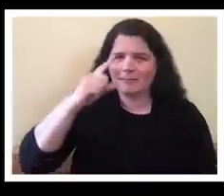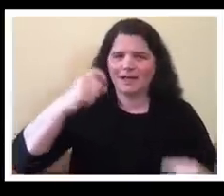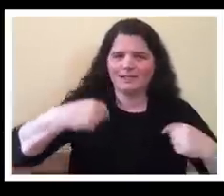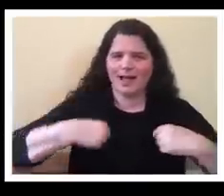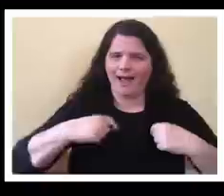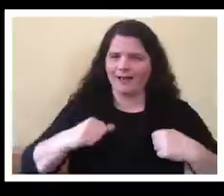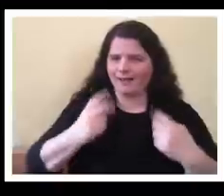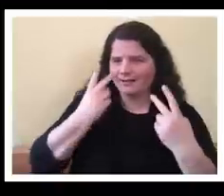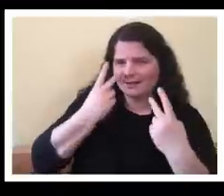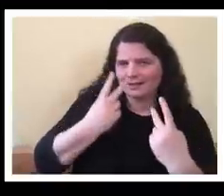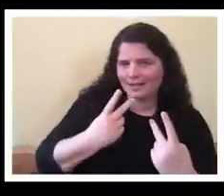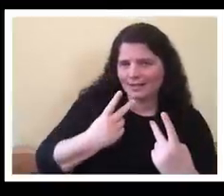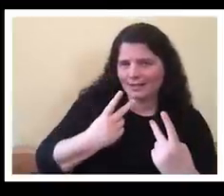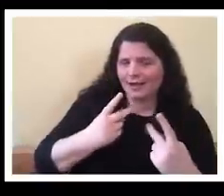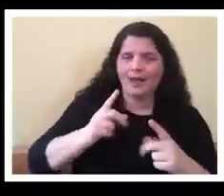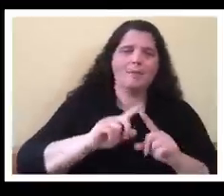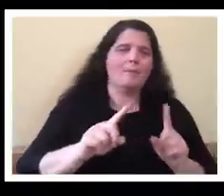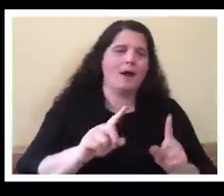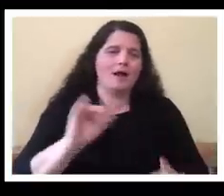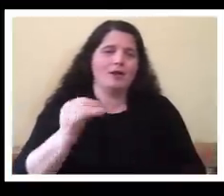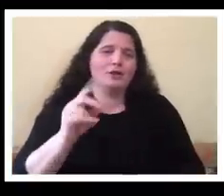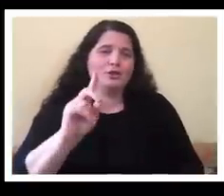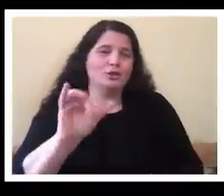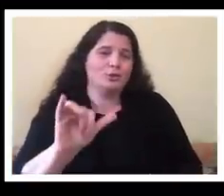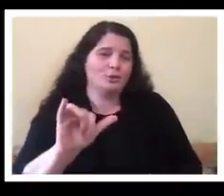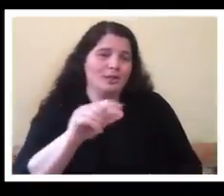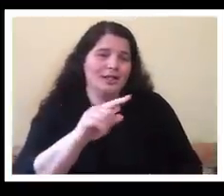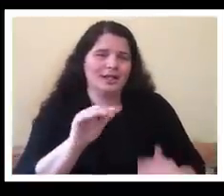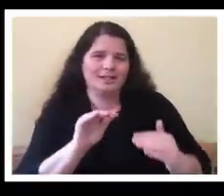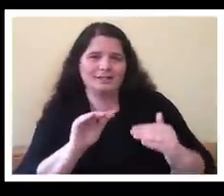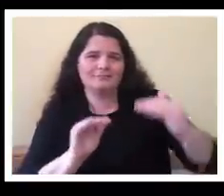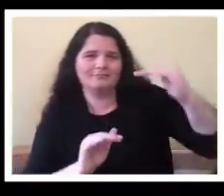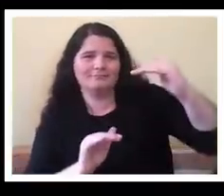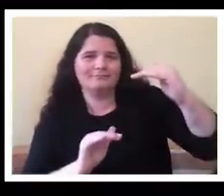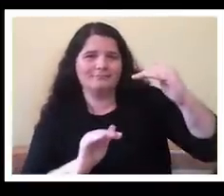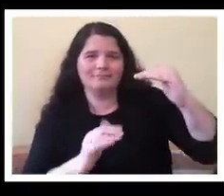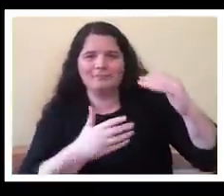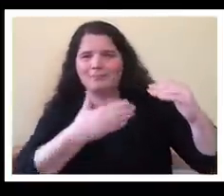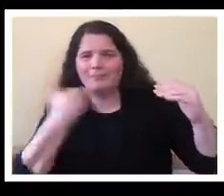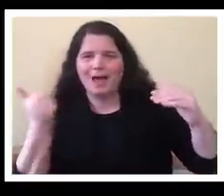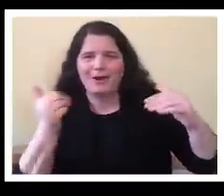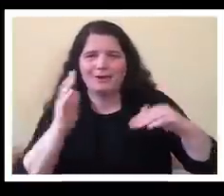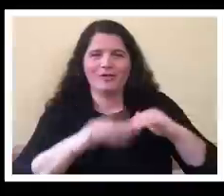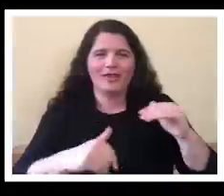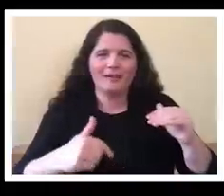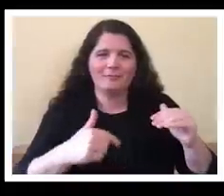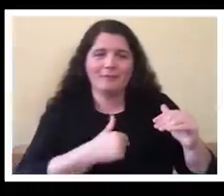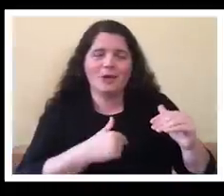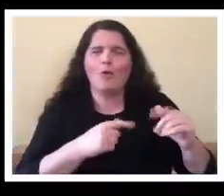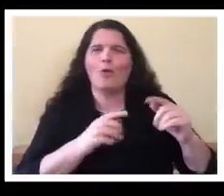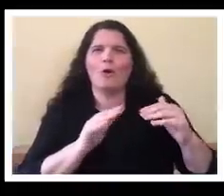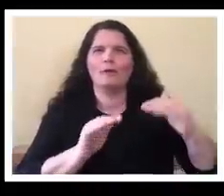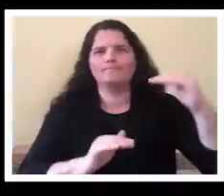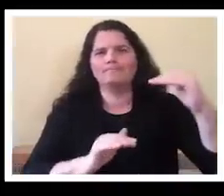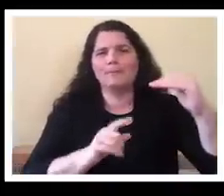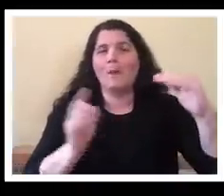is better or more acceptable